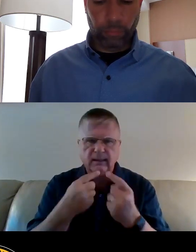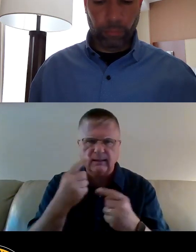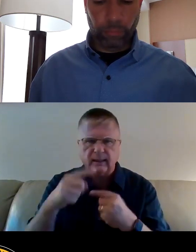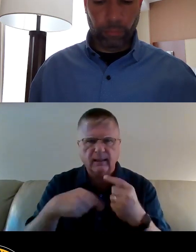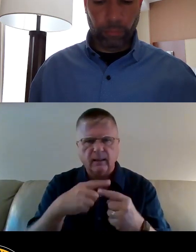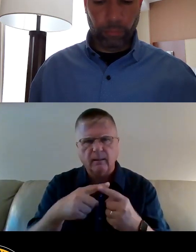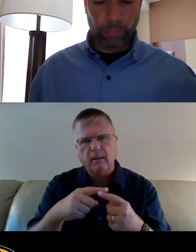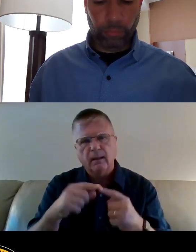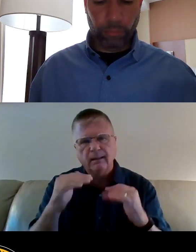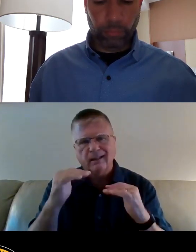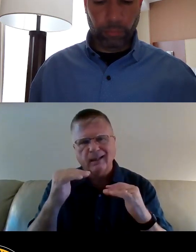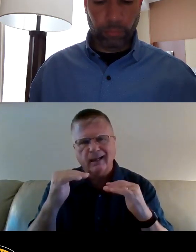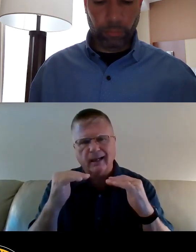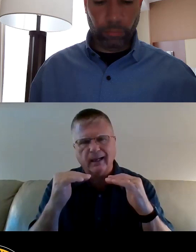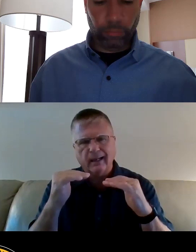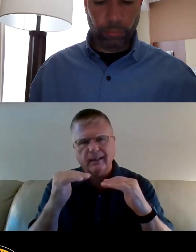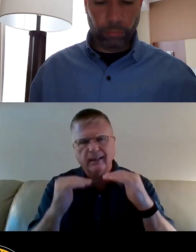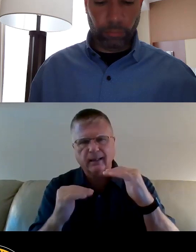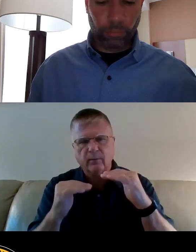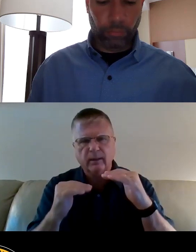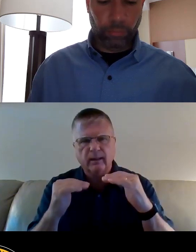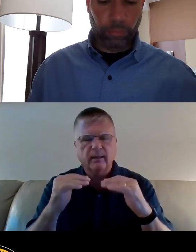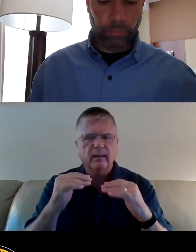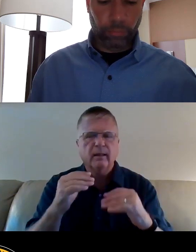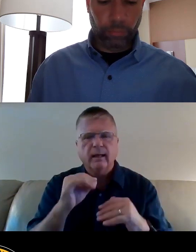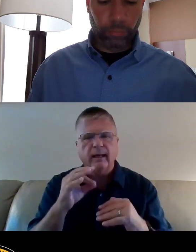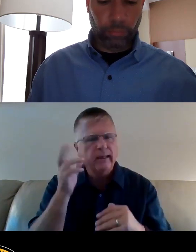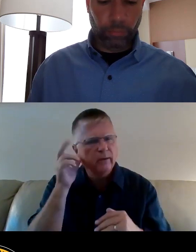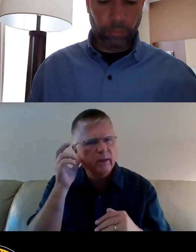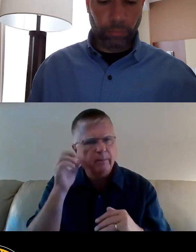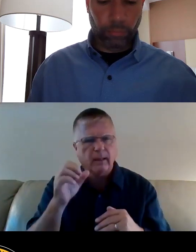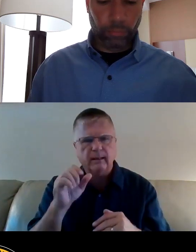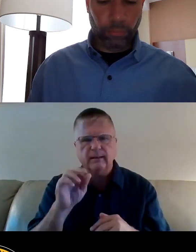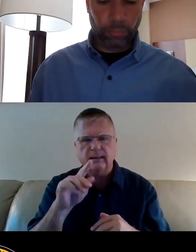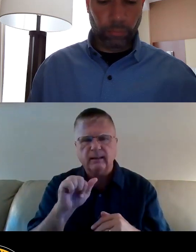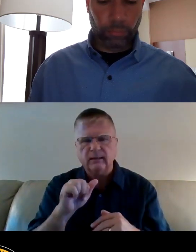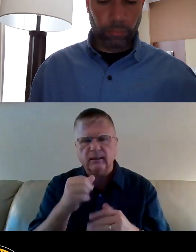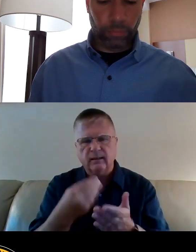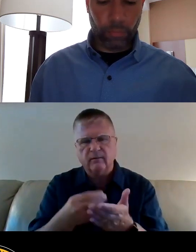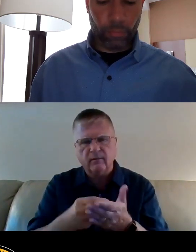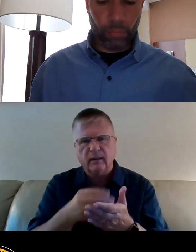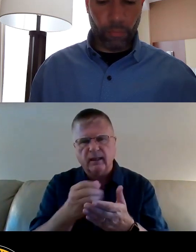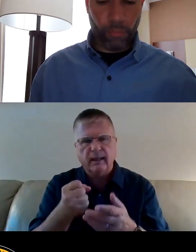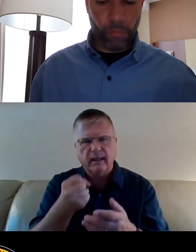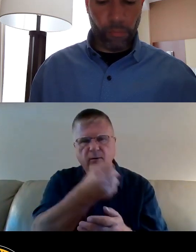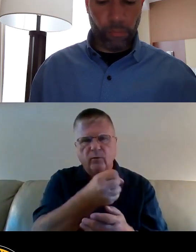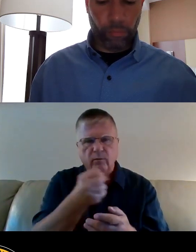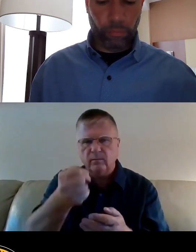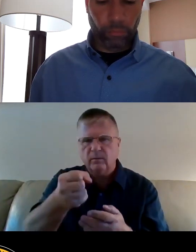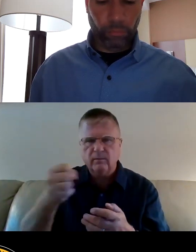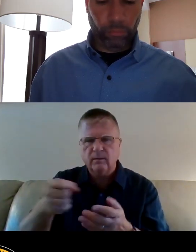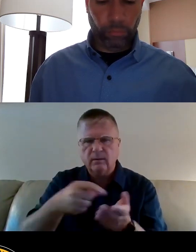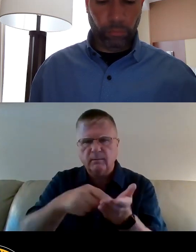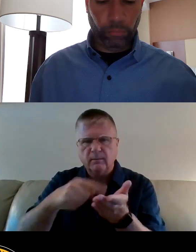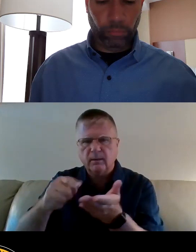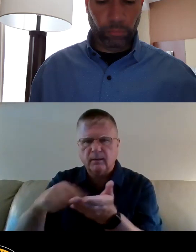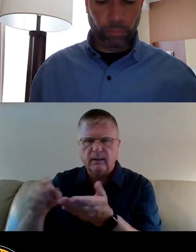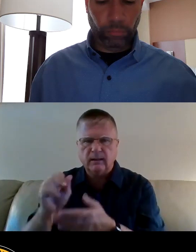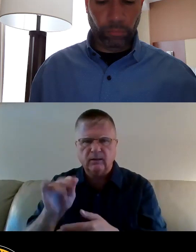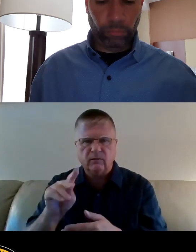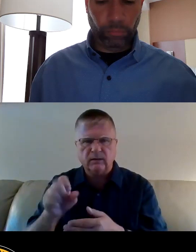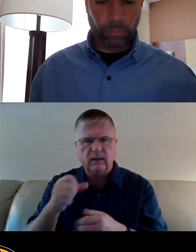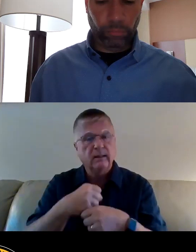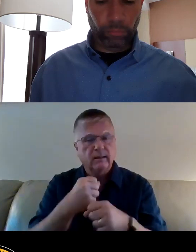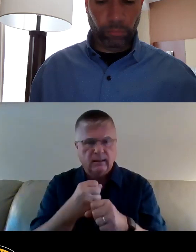equity and hearing about these agenda funds and reallocation of funds. This funding has the potential to really make long